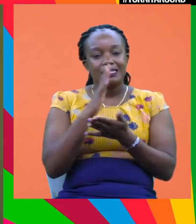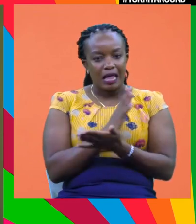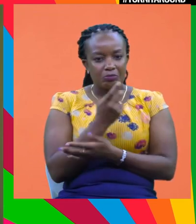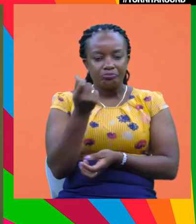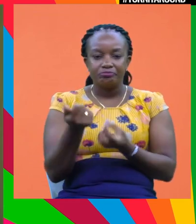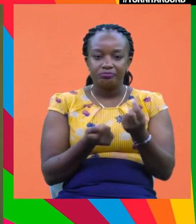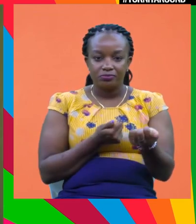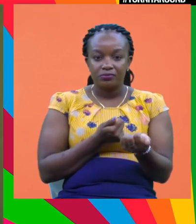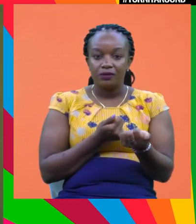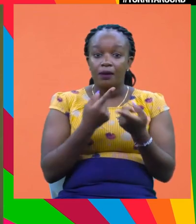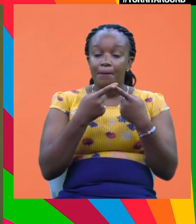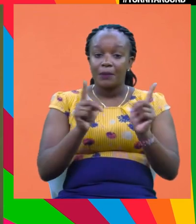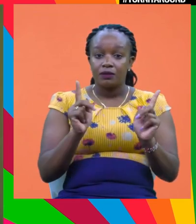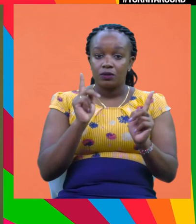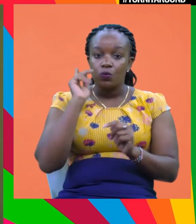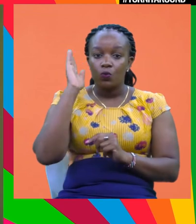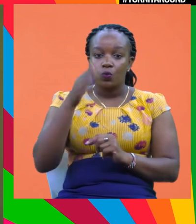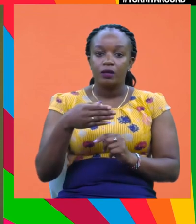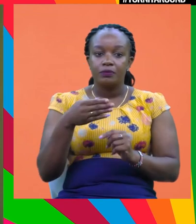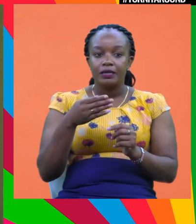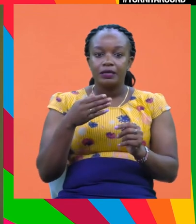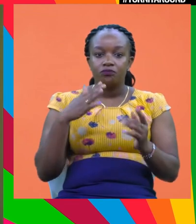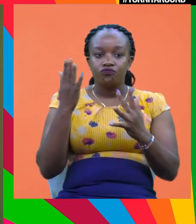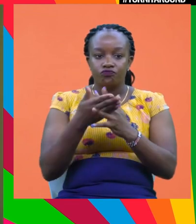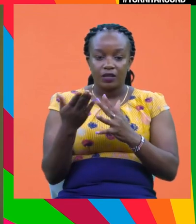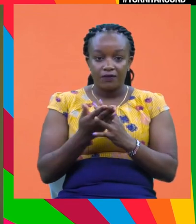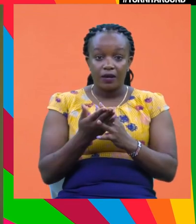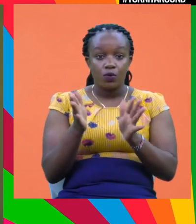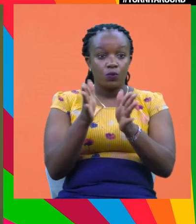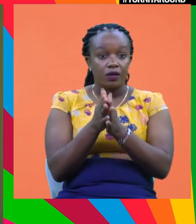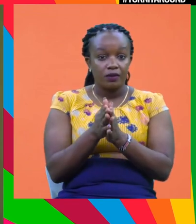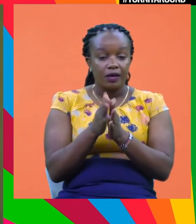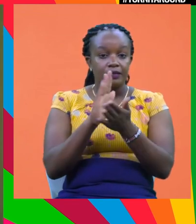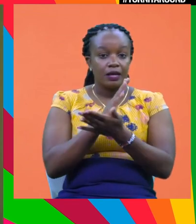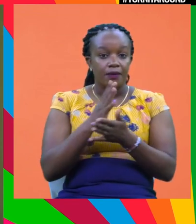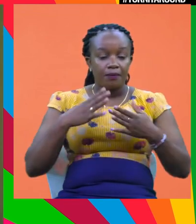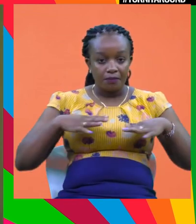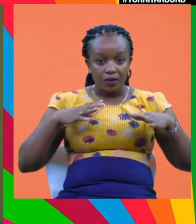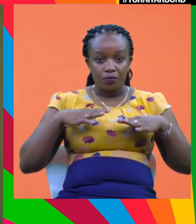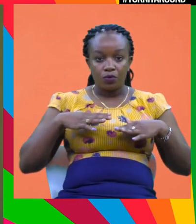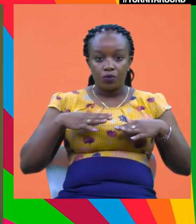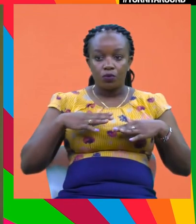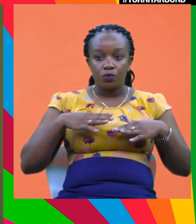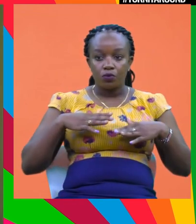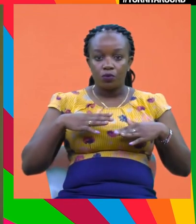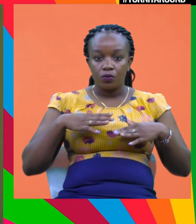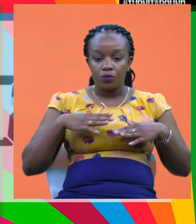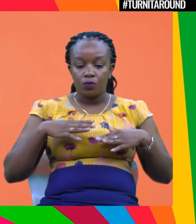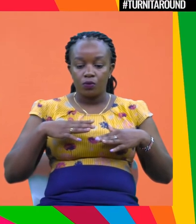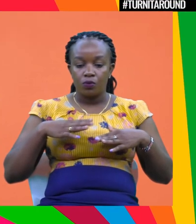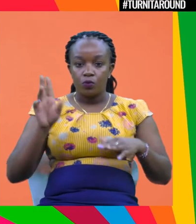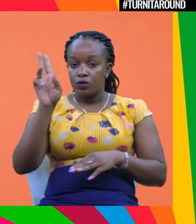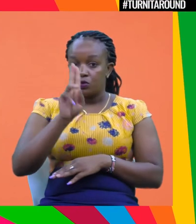I think there are, it's also clear there will be disruptions. We shouldn't downplay that. Um, some people will use their jobs in